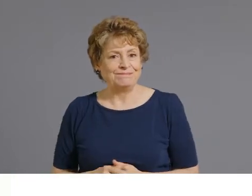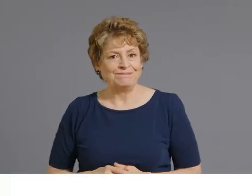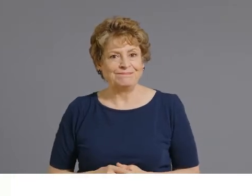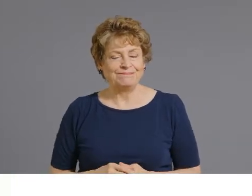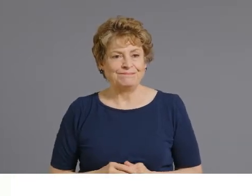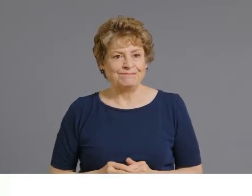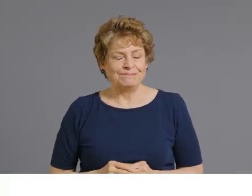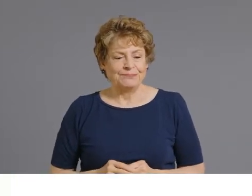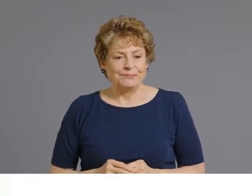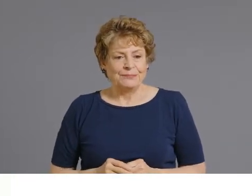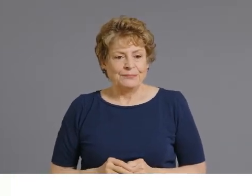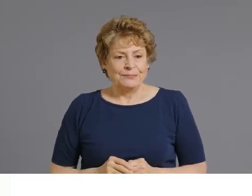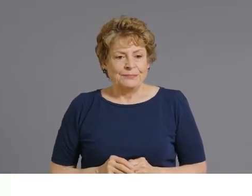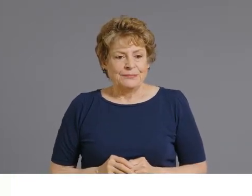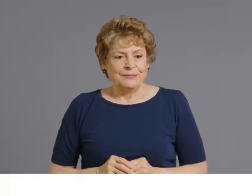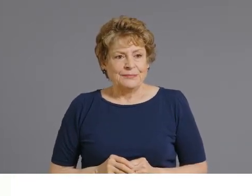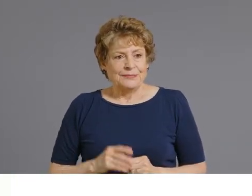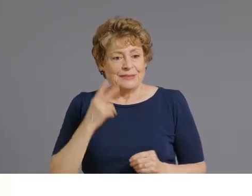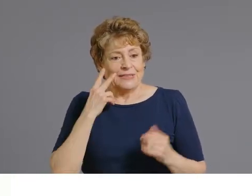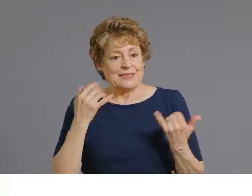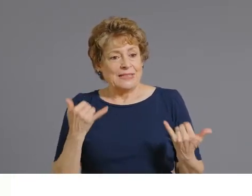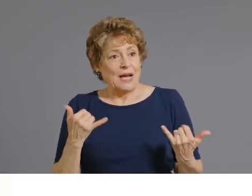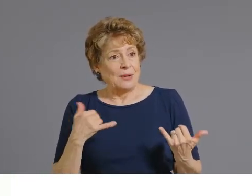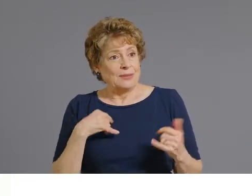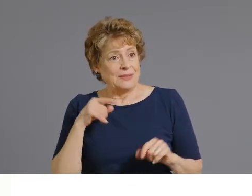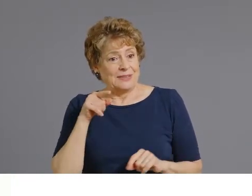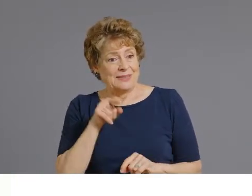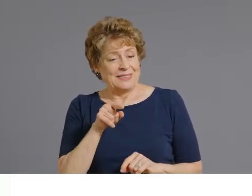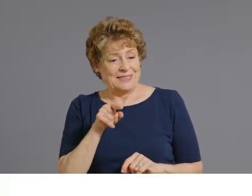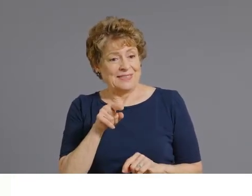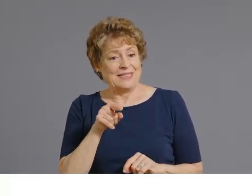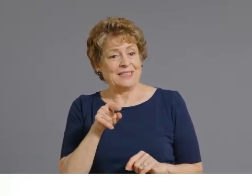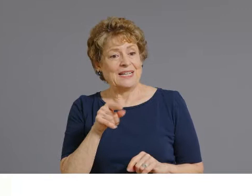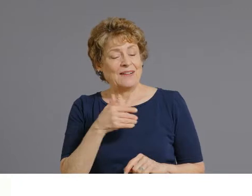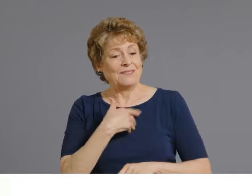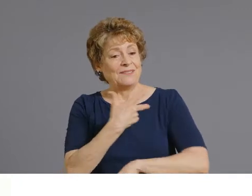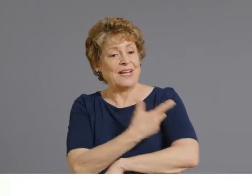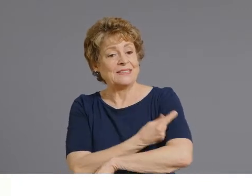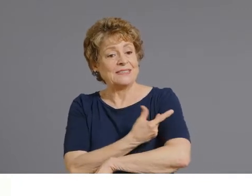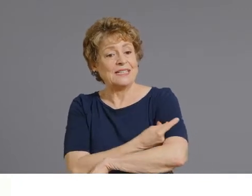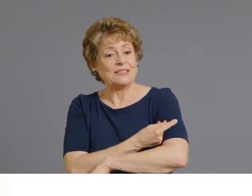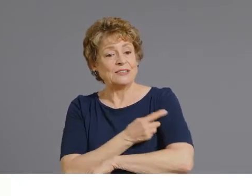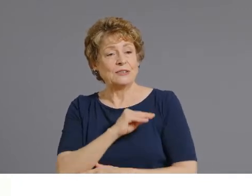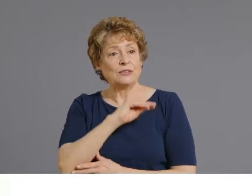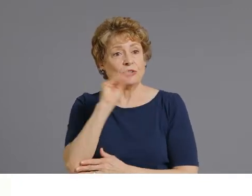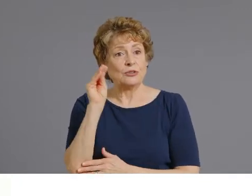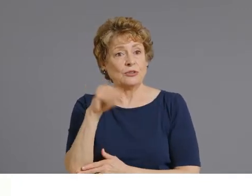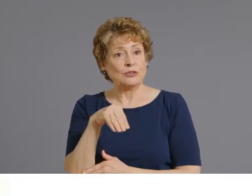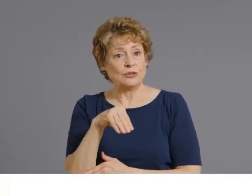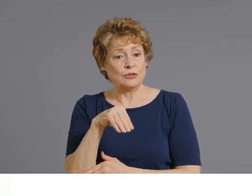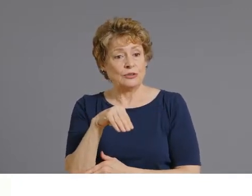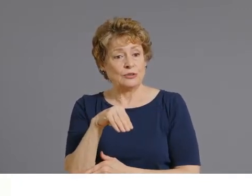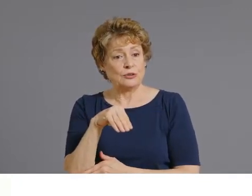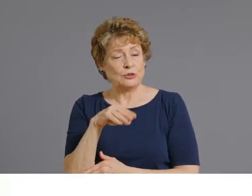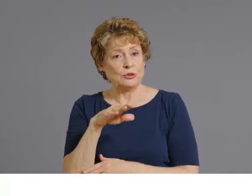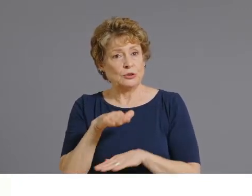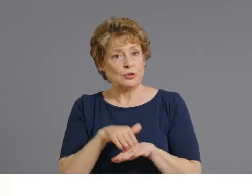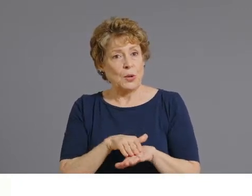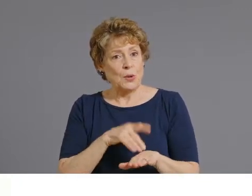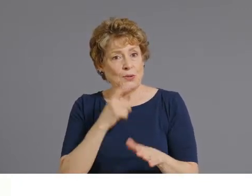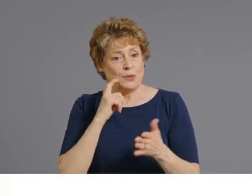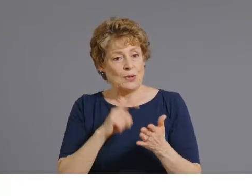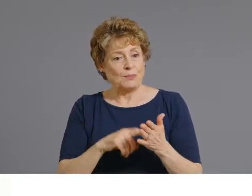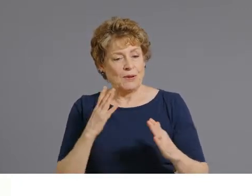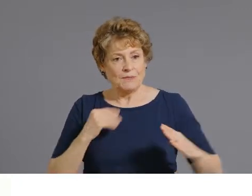You can see here that we are seeing a slowing in our vaccination rate. So we had significantly ramped up and